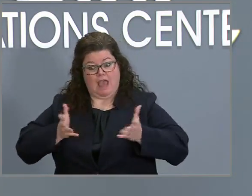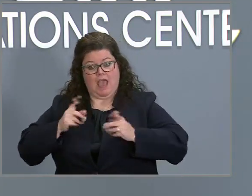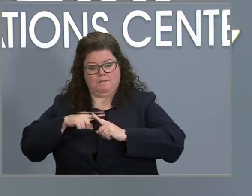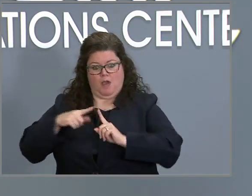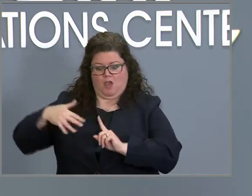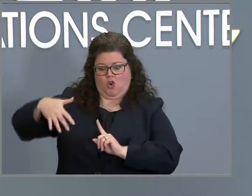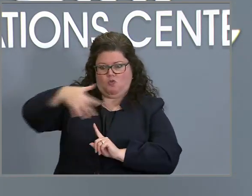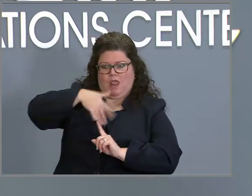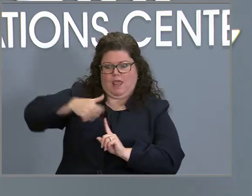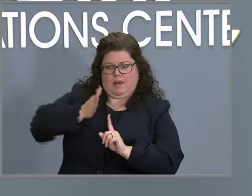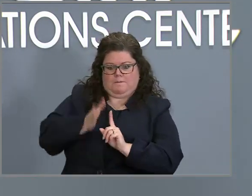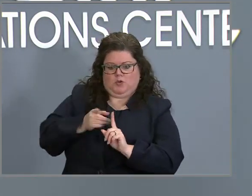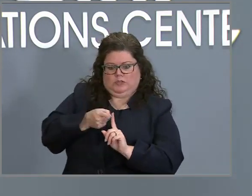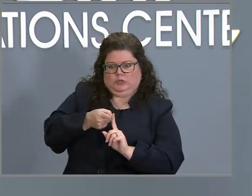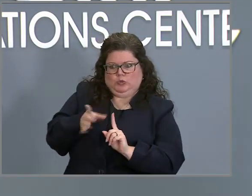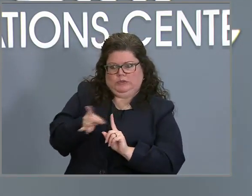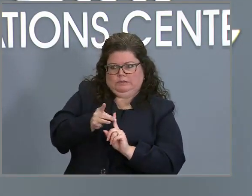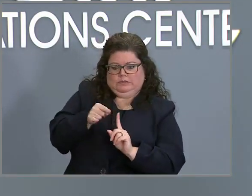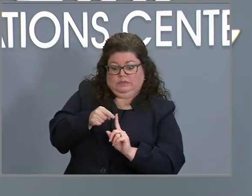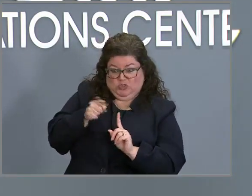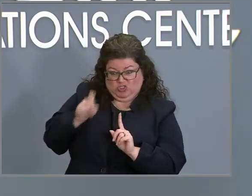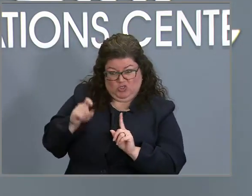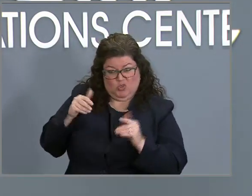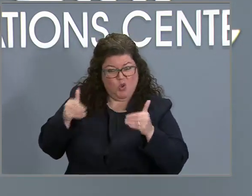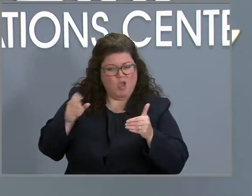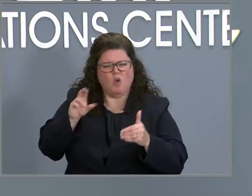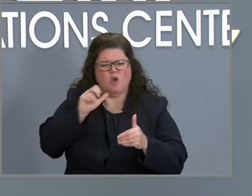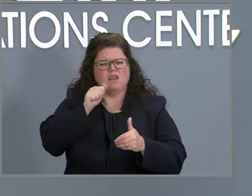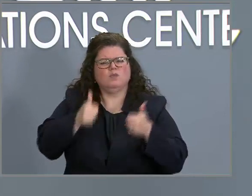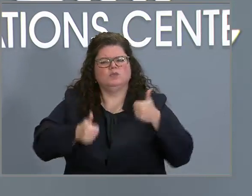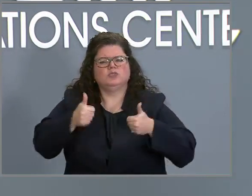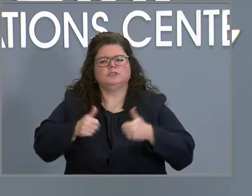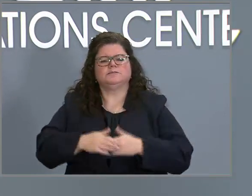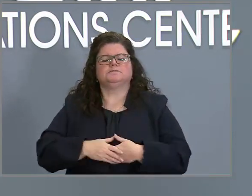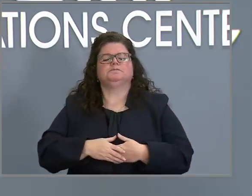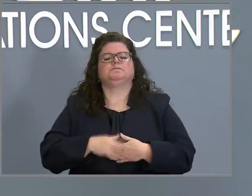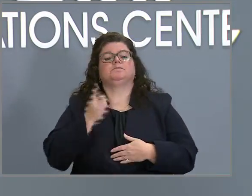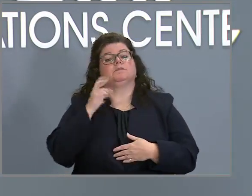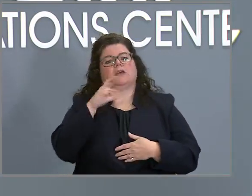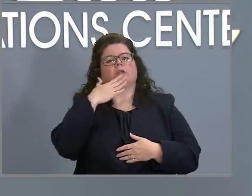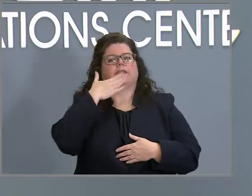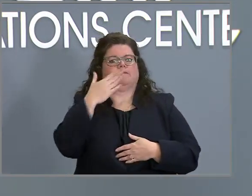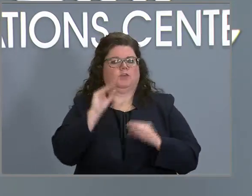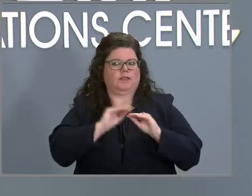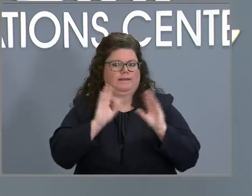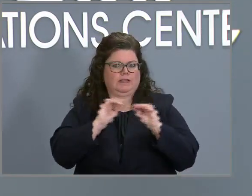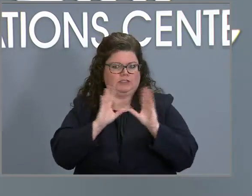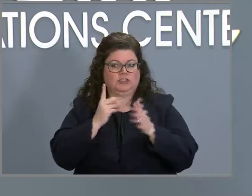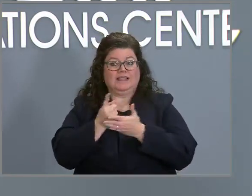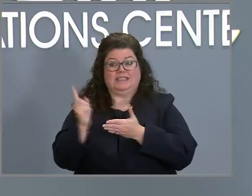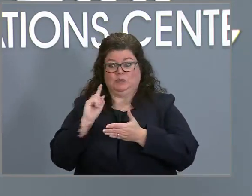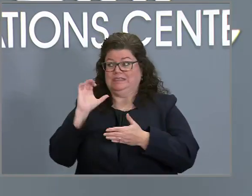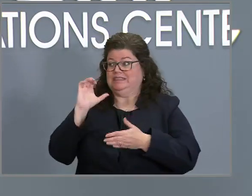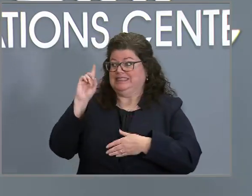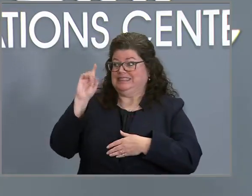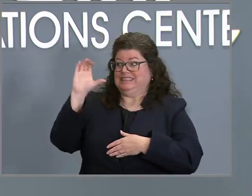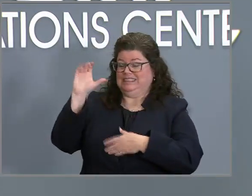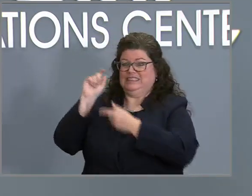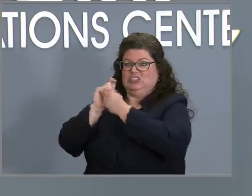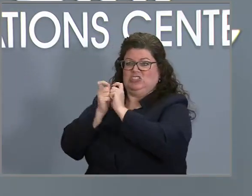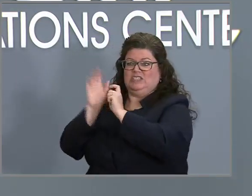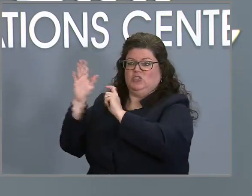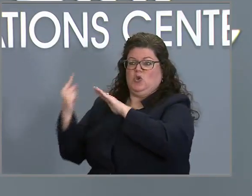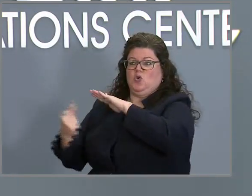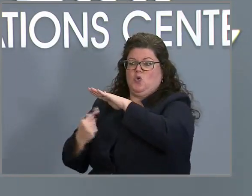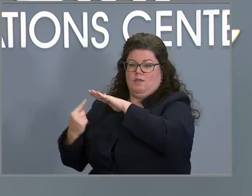ahead and getting those tests? Thanks for that clarification. So just last week, we know CDC revised their quarantine